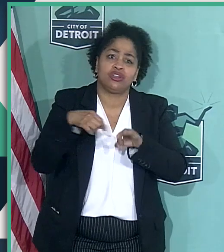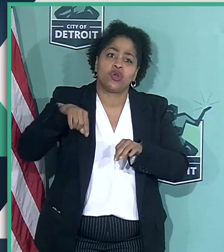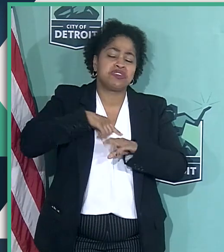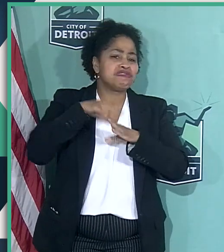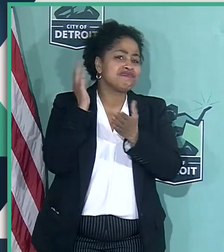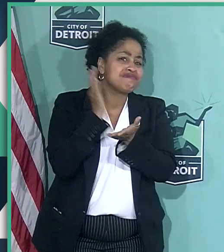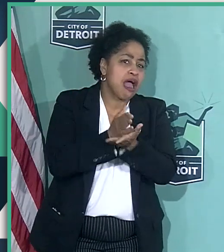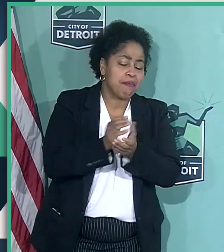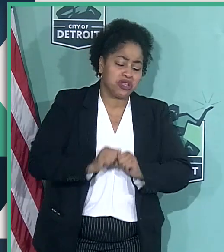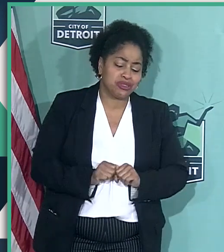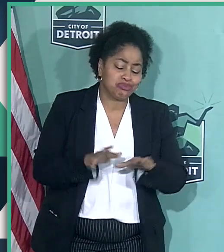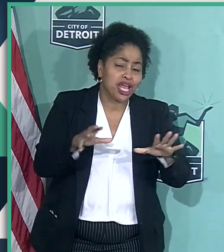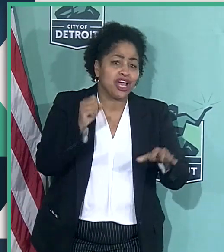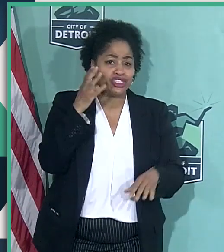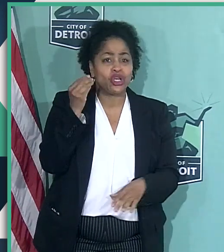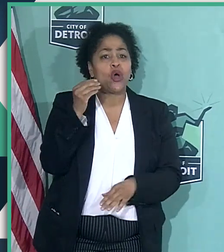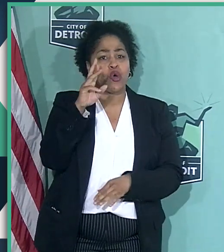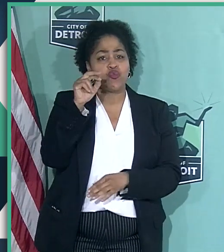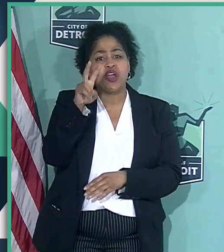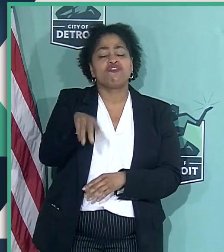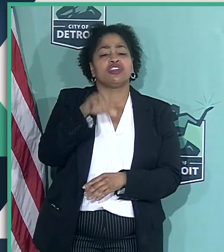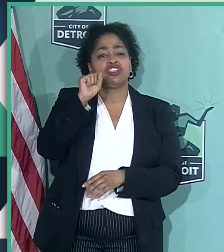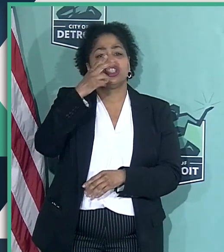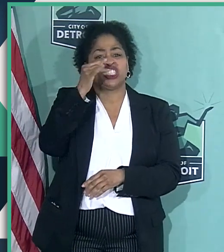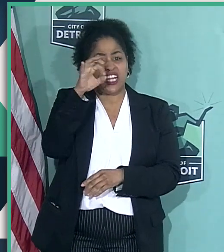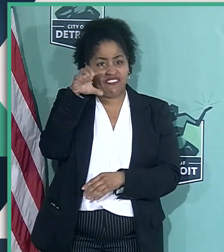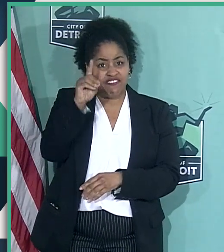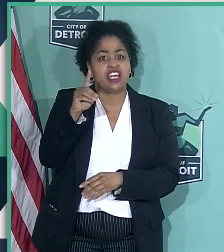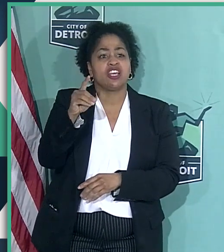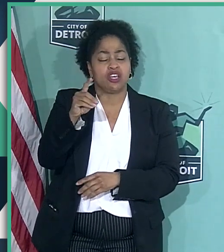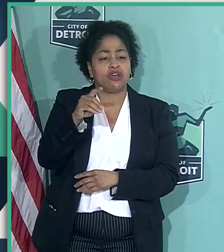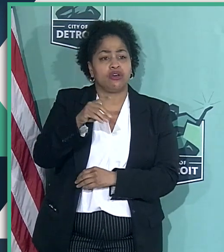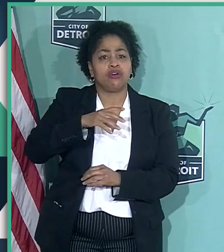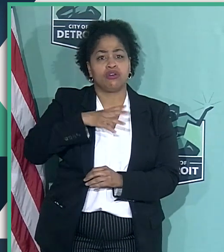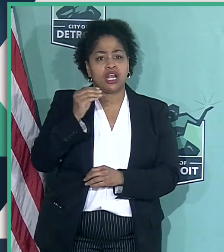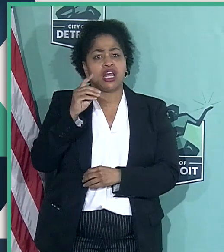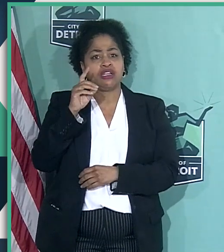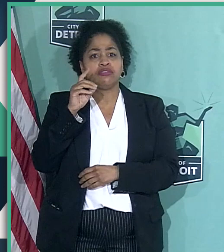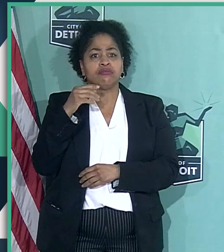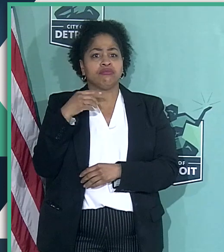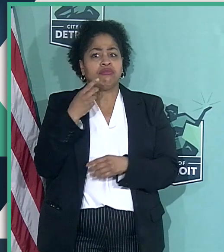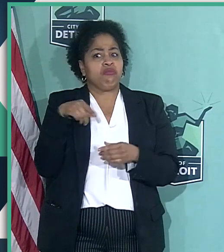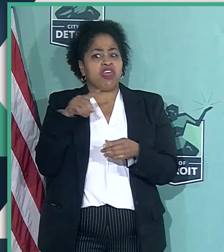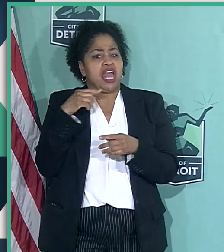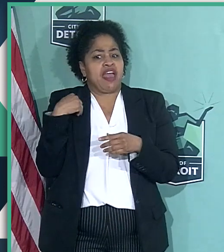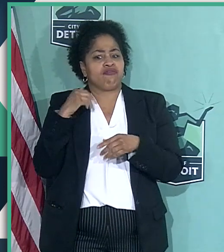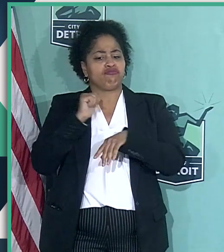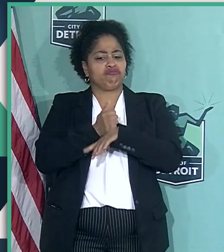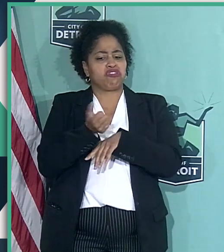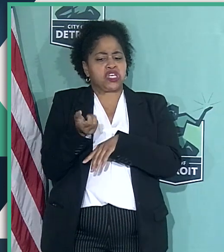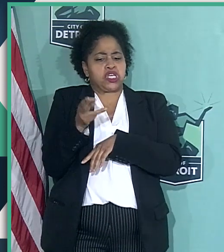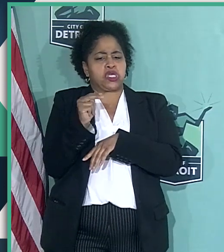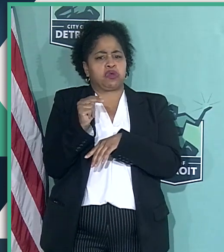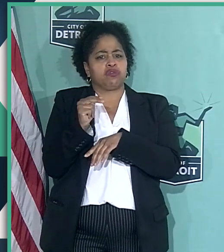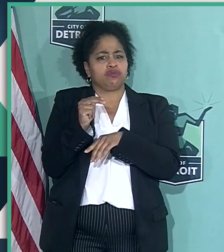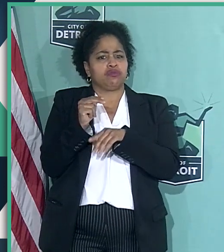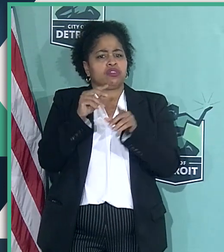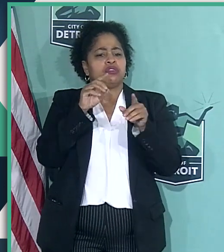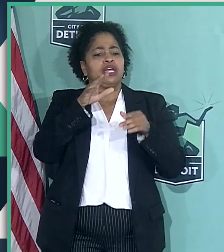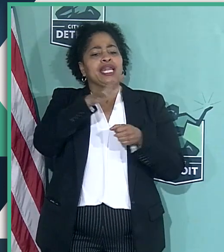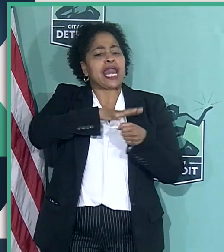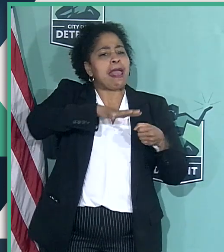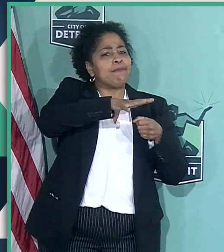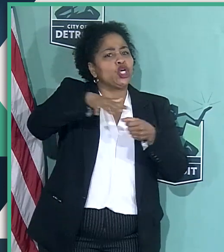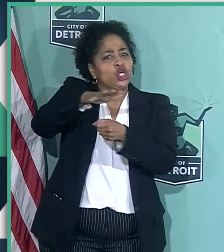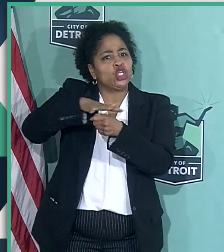city. And so Reverend Sheffield and Dabo have started their own series of neighborhood testing sites.